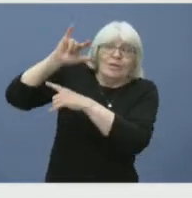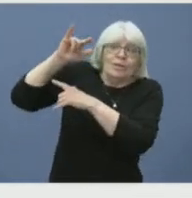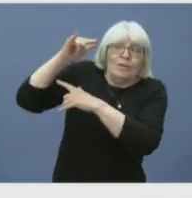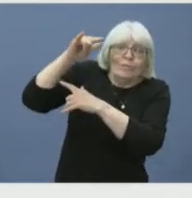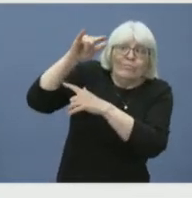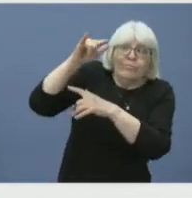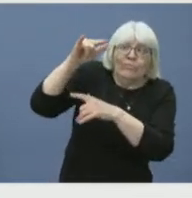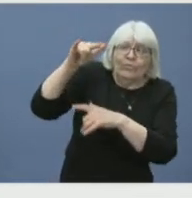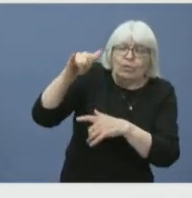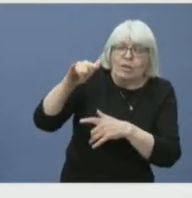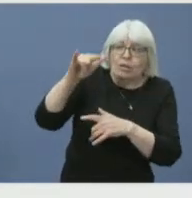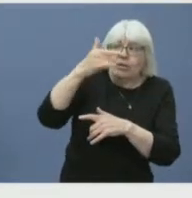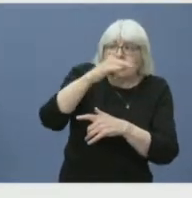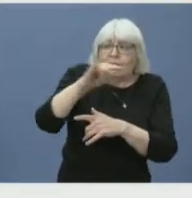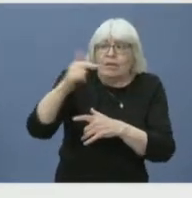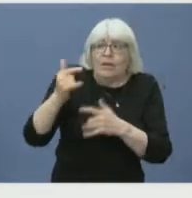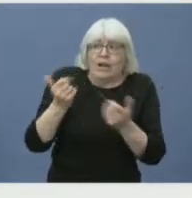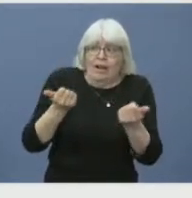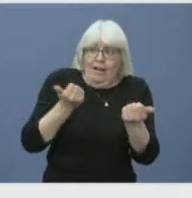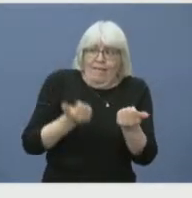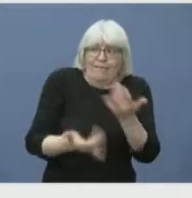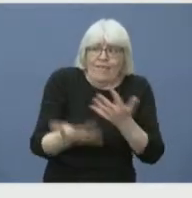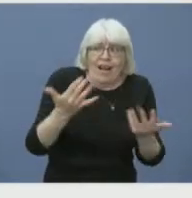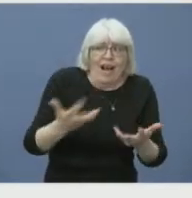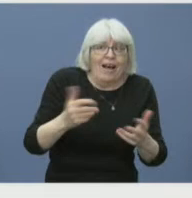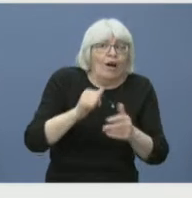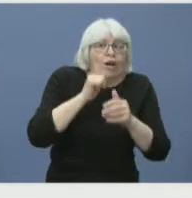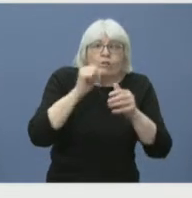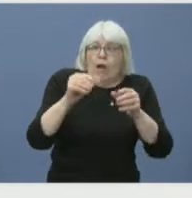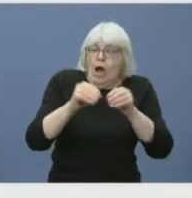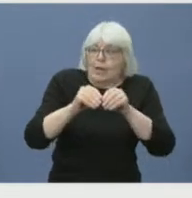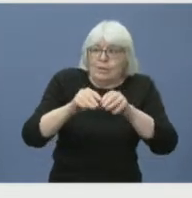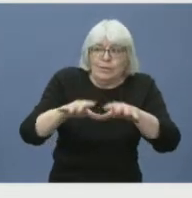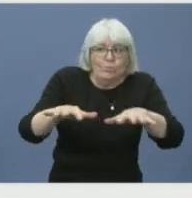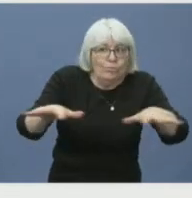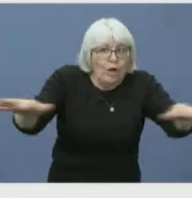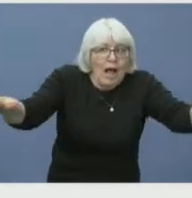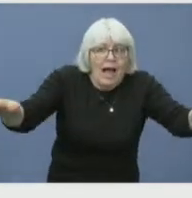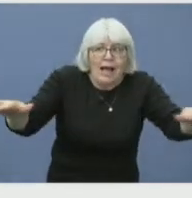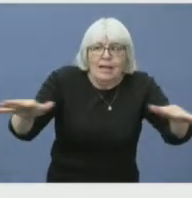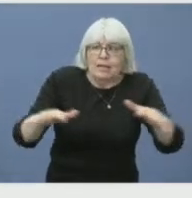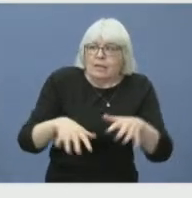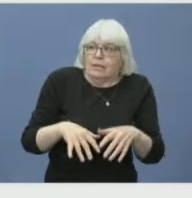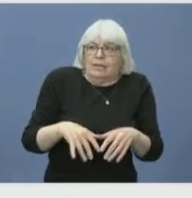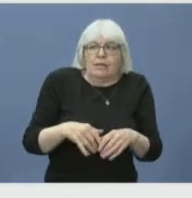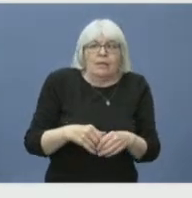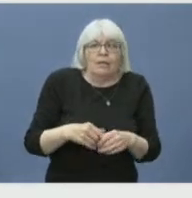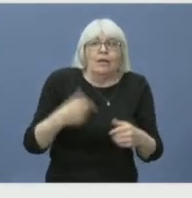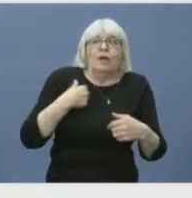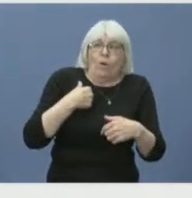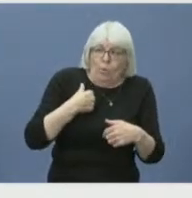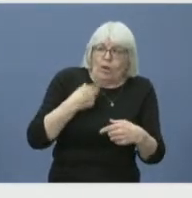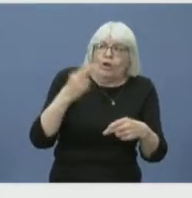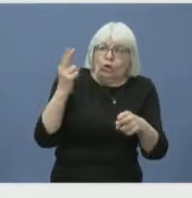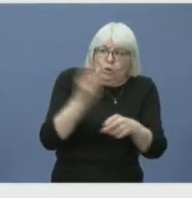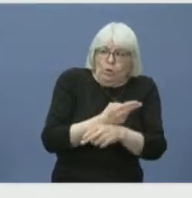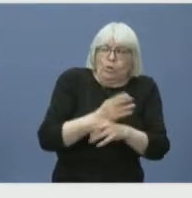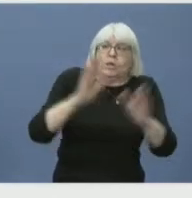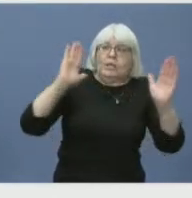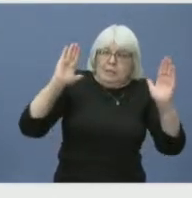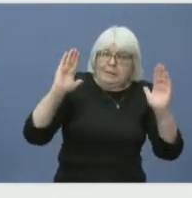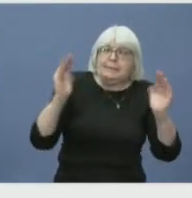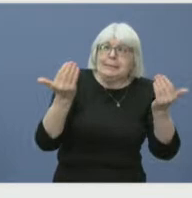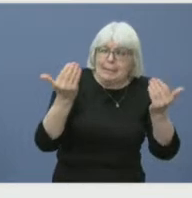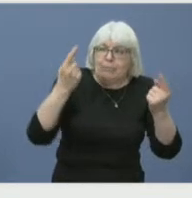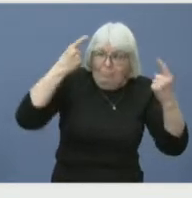That means our firefighting tactics are working with some assistance from the weather. And if conditions stay the same, we don't expect this fire